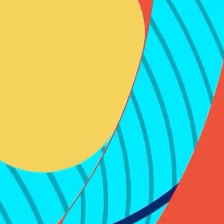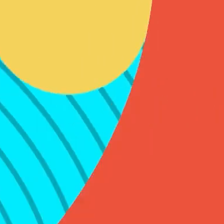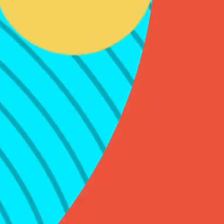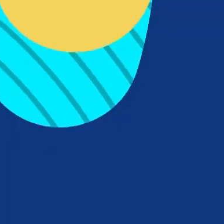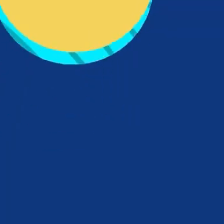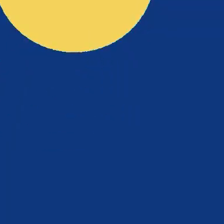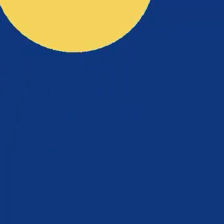Cheers.